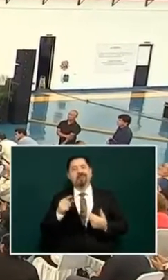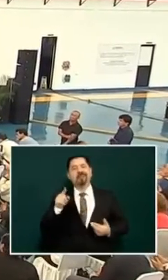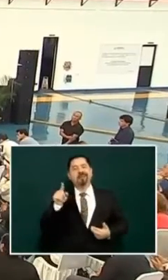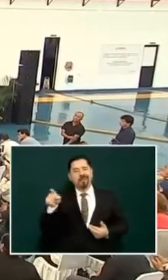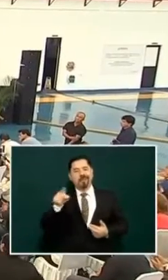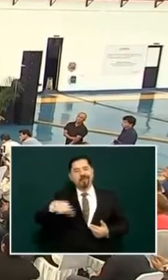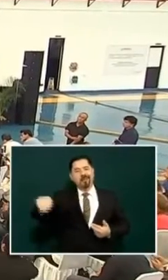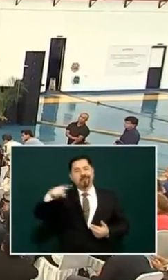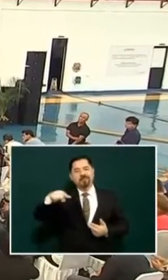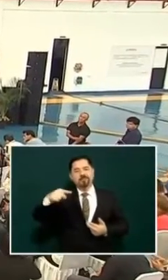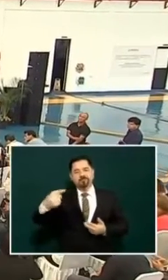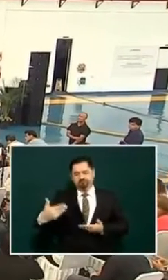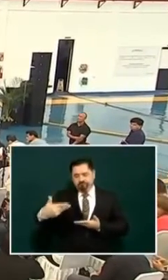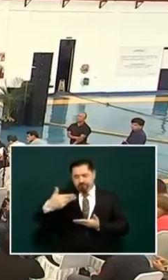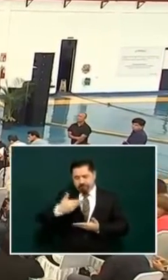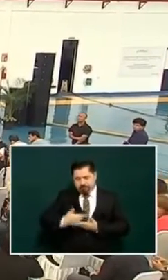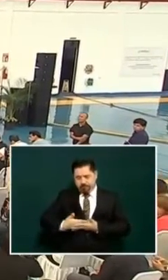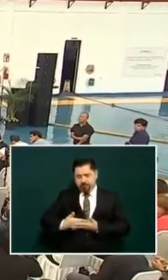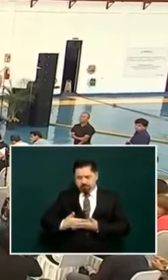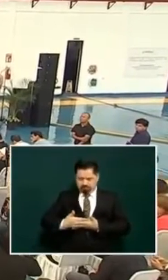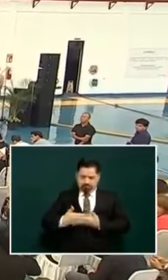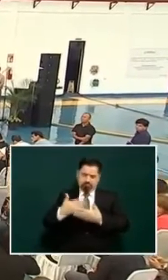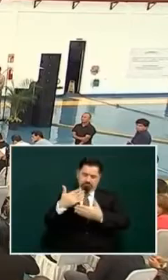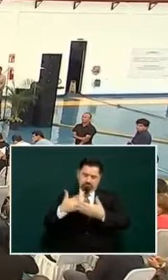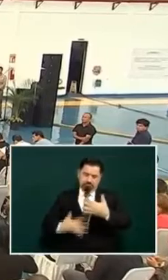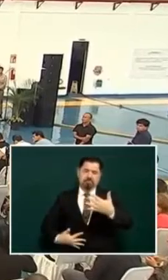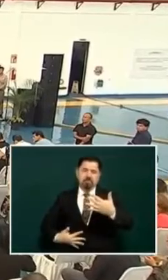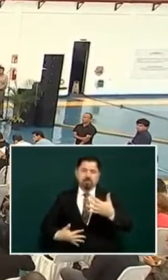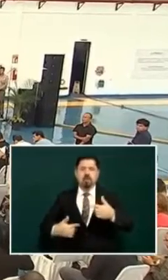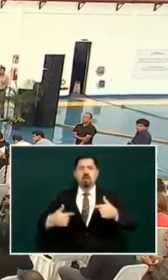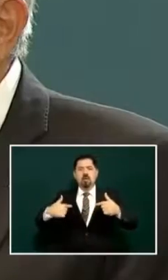and they did make some